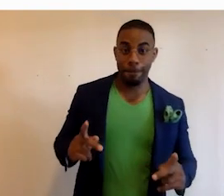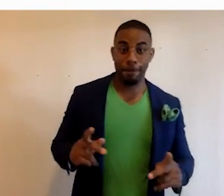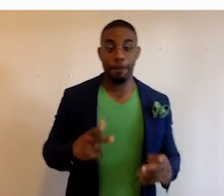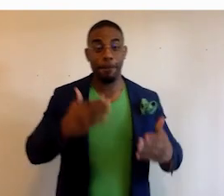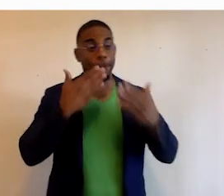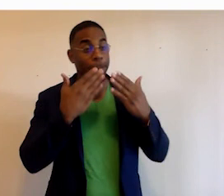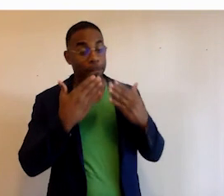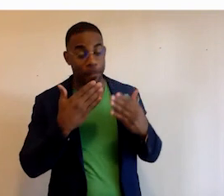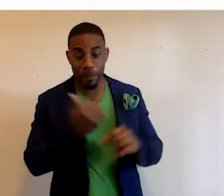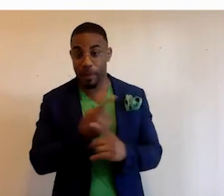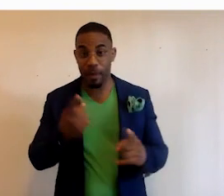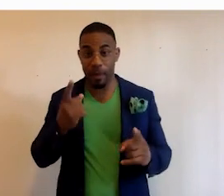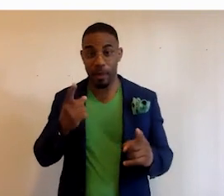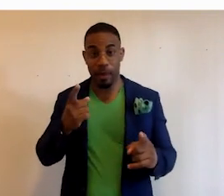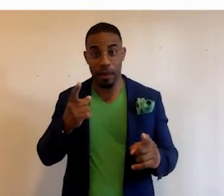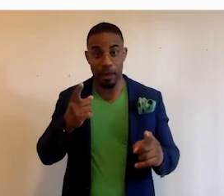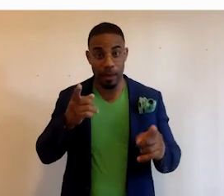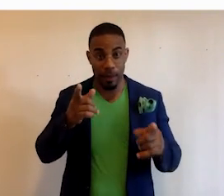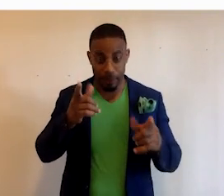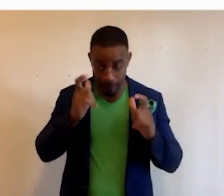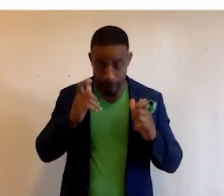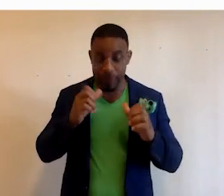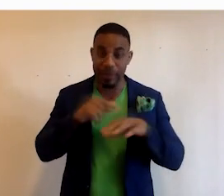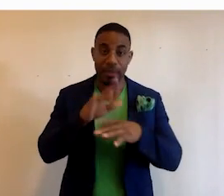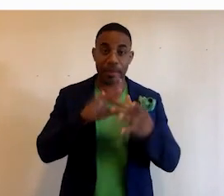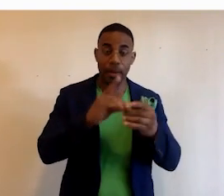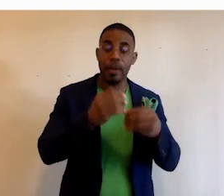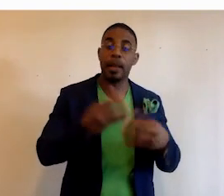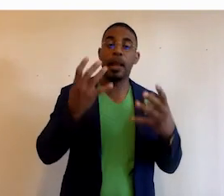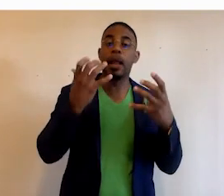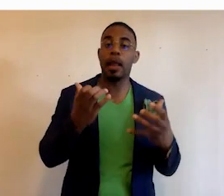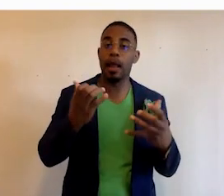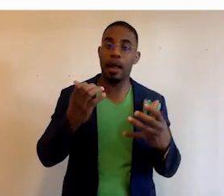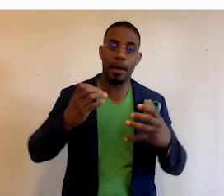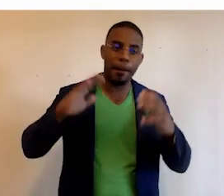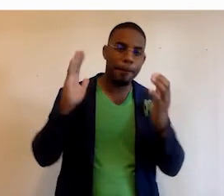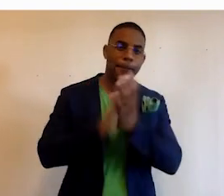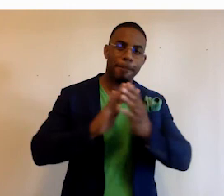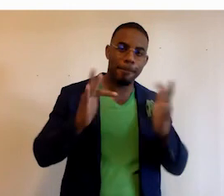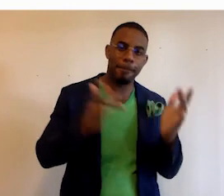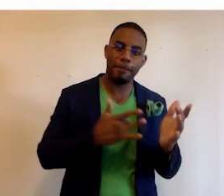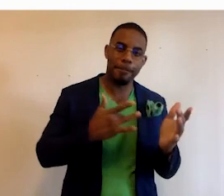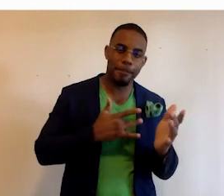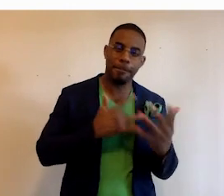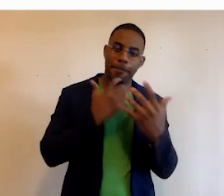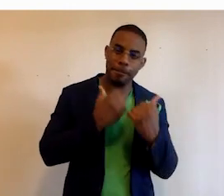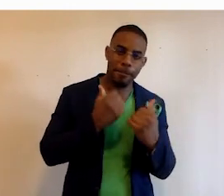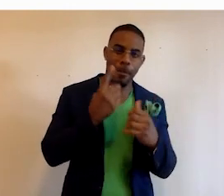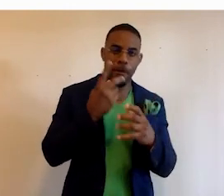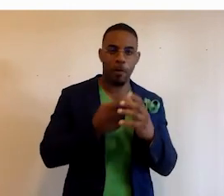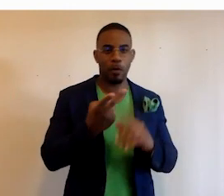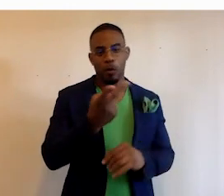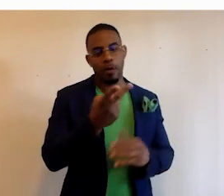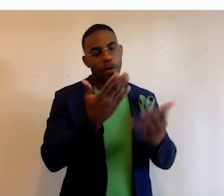Thank you, everyone that's in the chat that's sending us messages. You know, there's a lot of, you know, clapping and hearts and a lot of love coming up for the two of you. So,